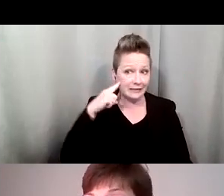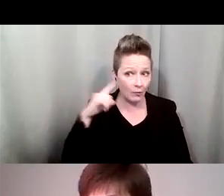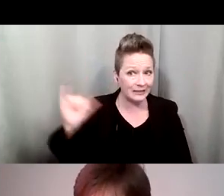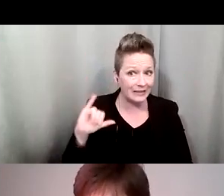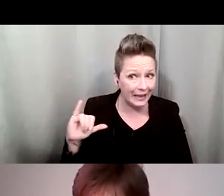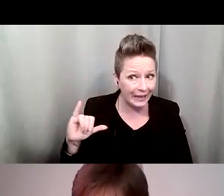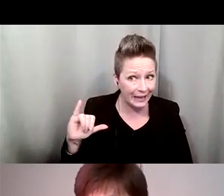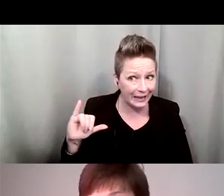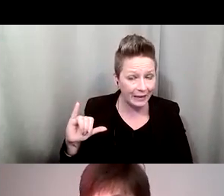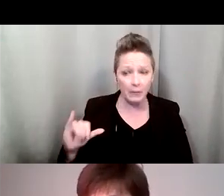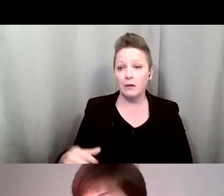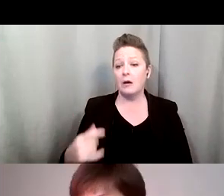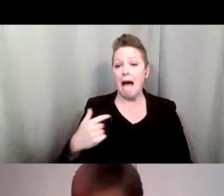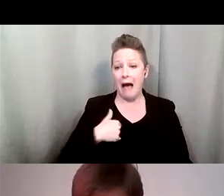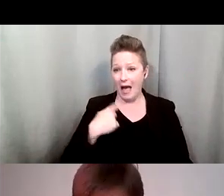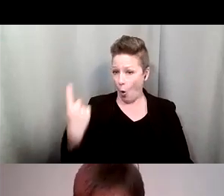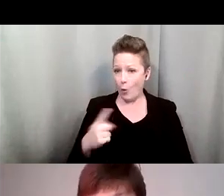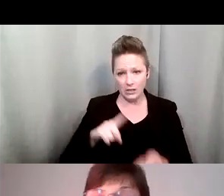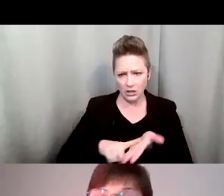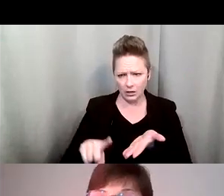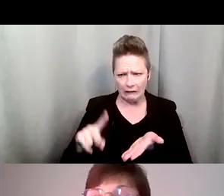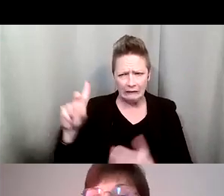you saying D as in dog or B as in boy?